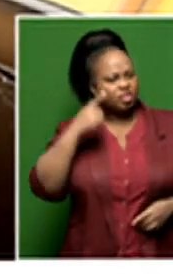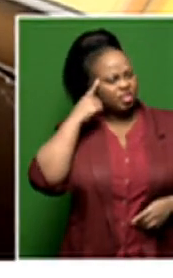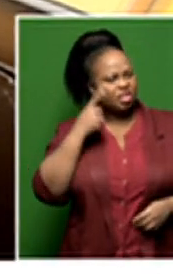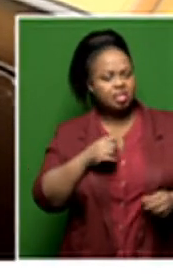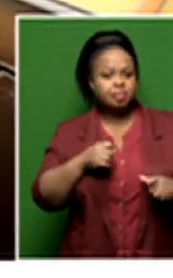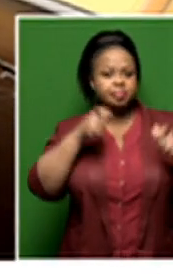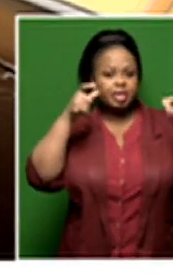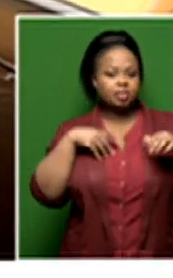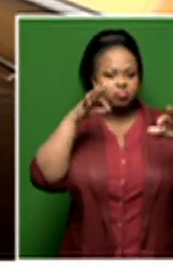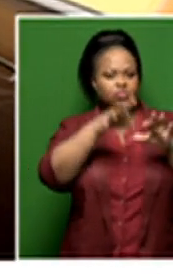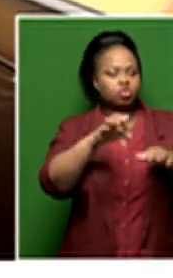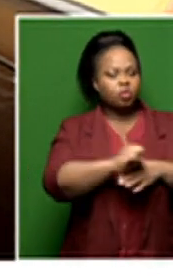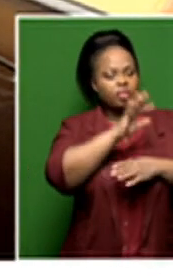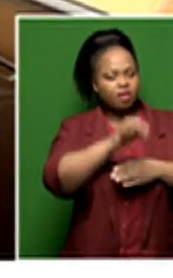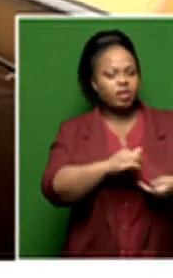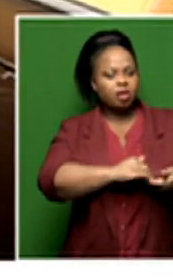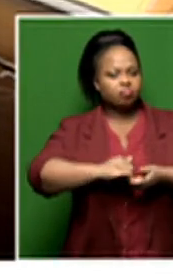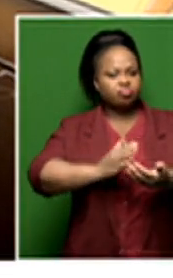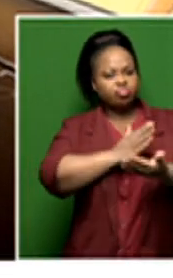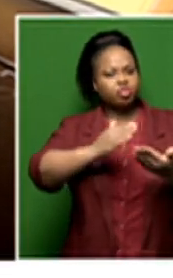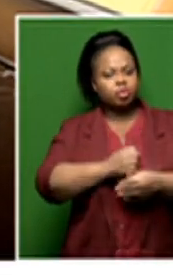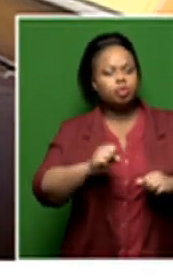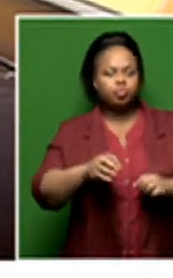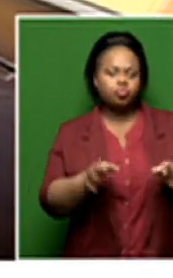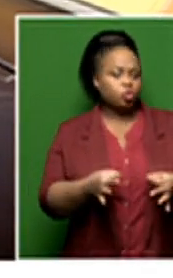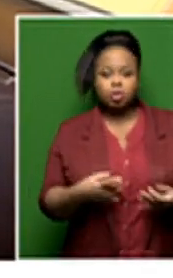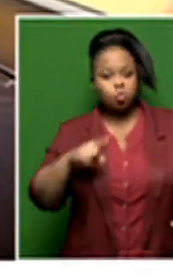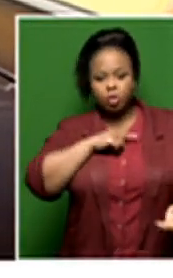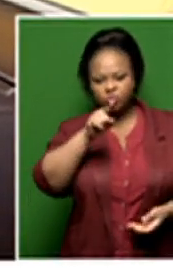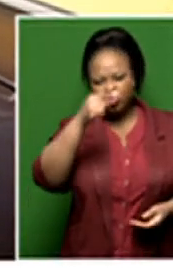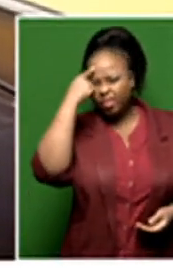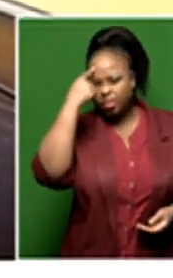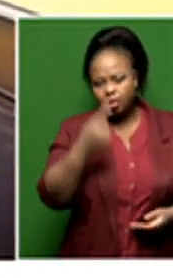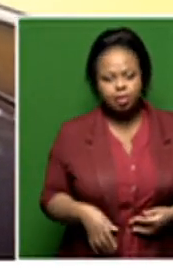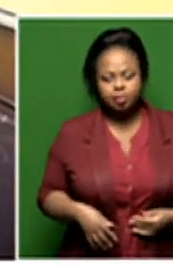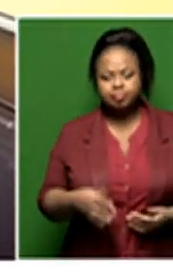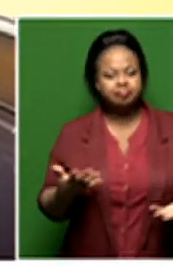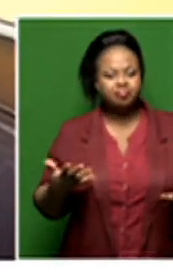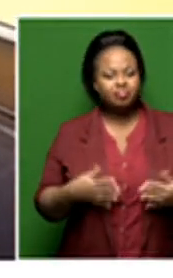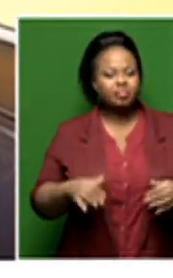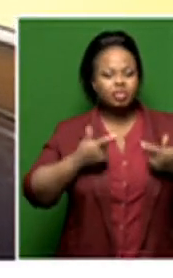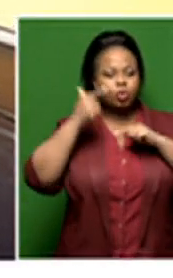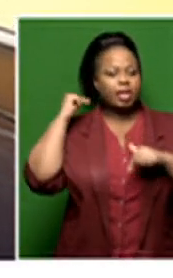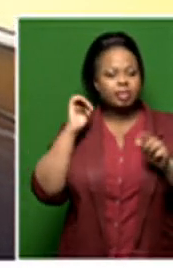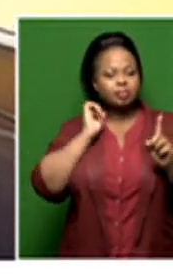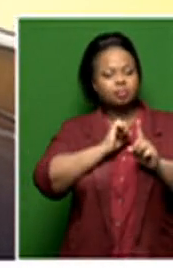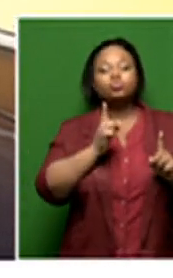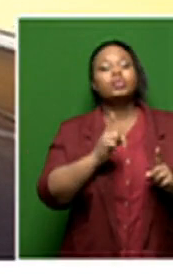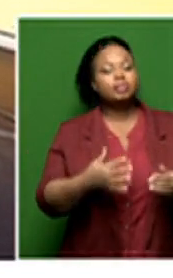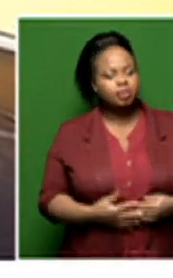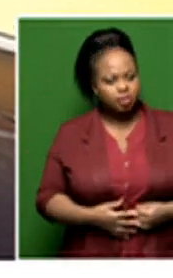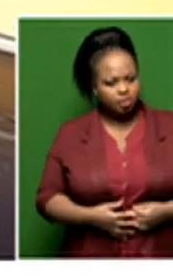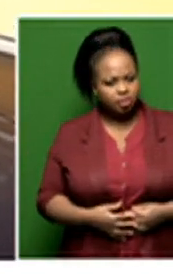biggest contribution to the South African choral and opera music landscape? I mean, what do you think his legacy is and